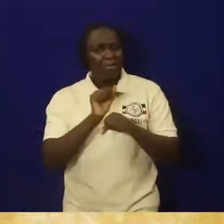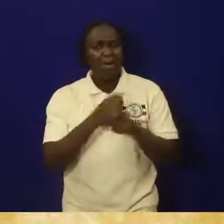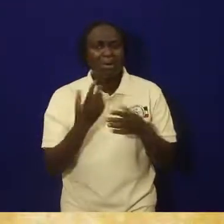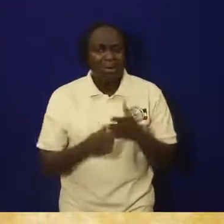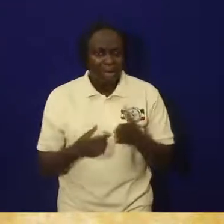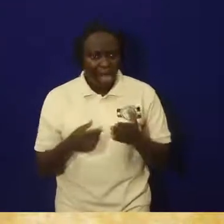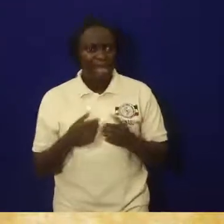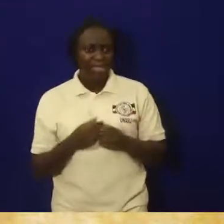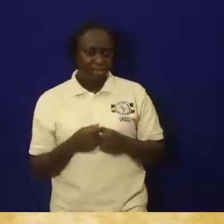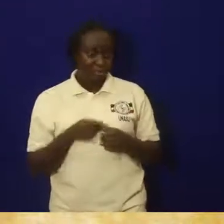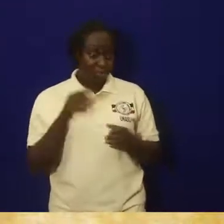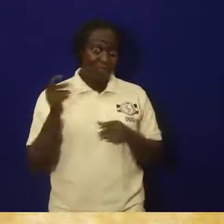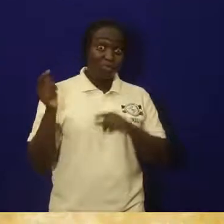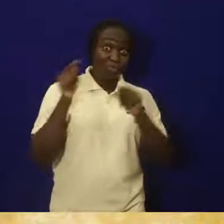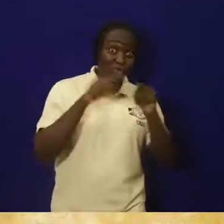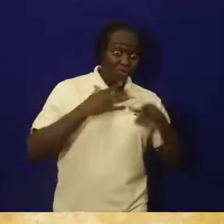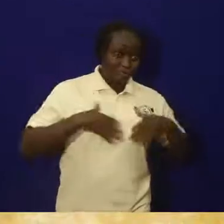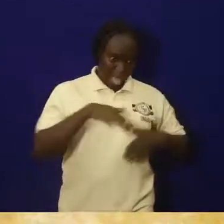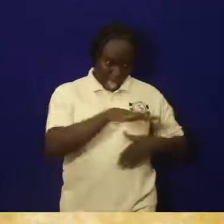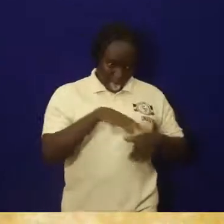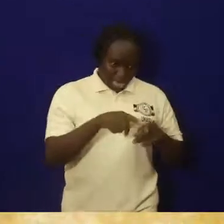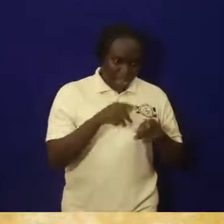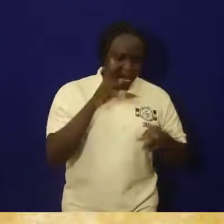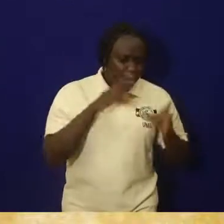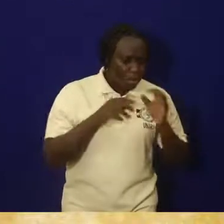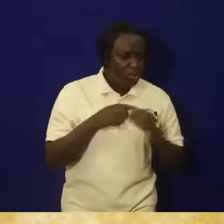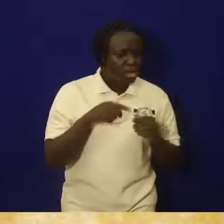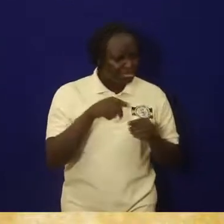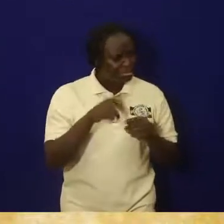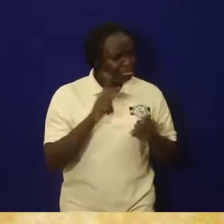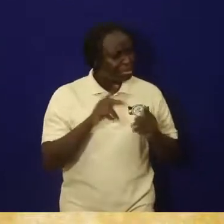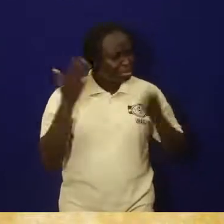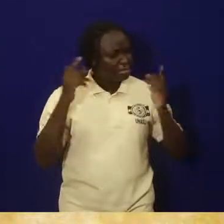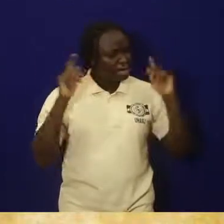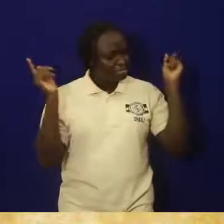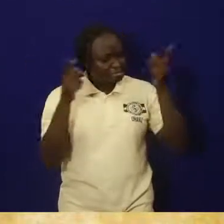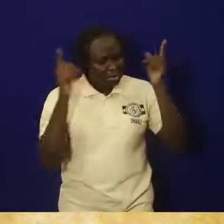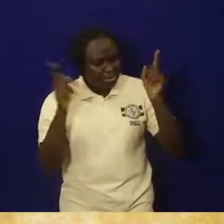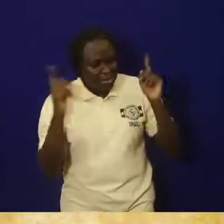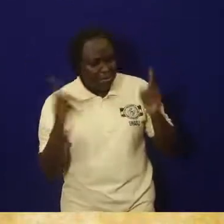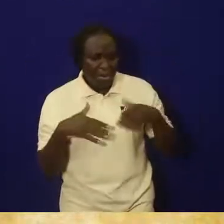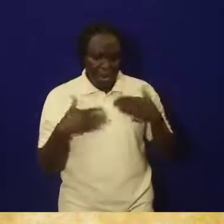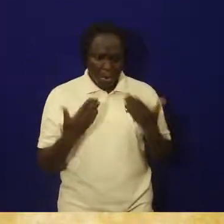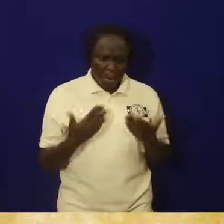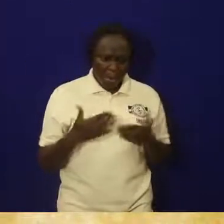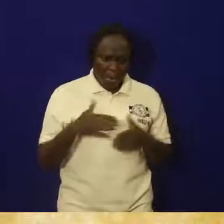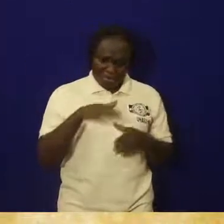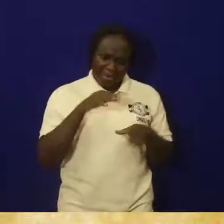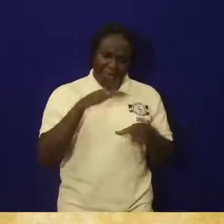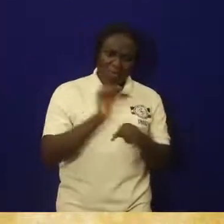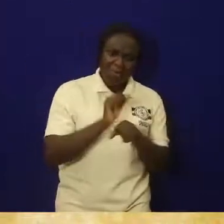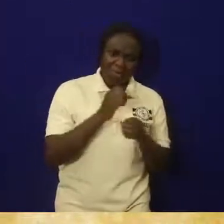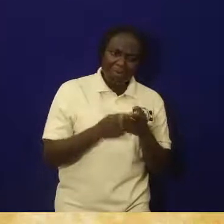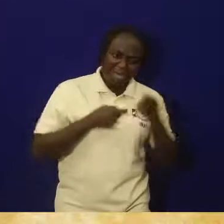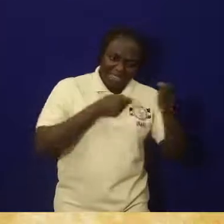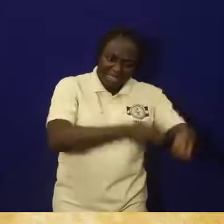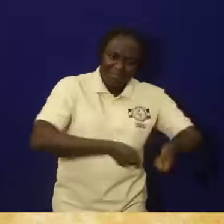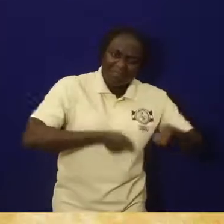was their work? Were they cattle keepers? Were they farmers?